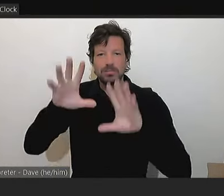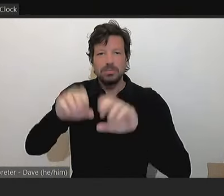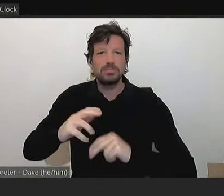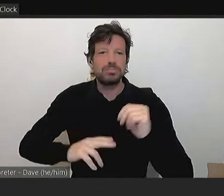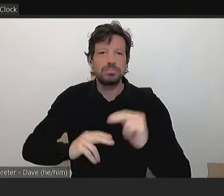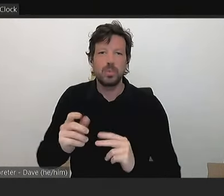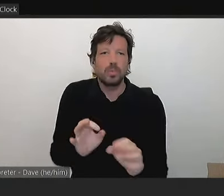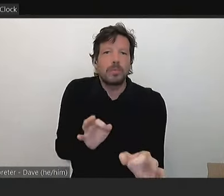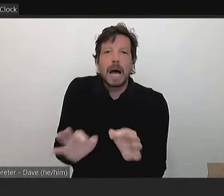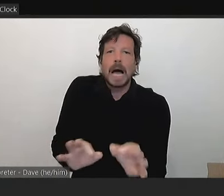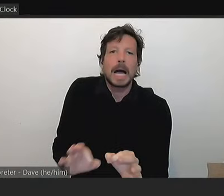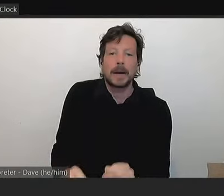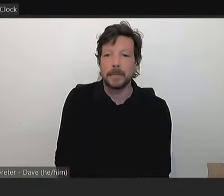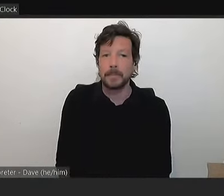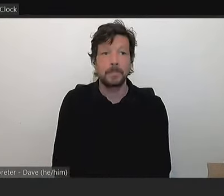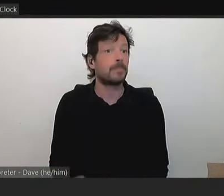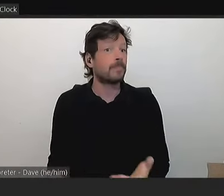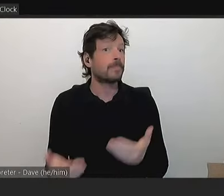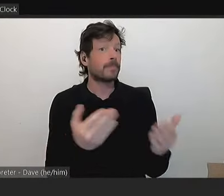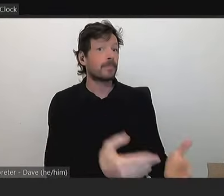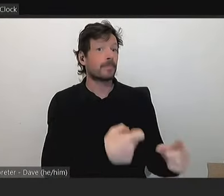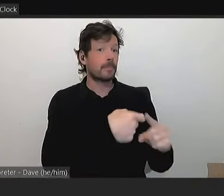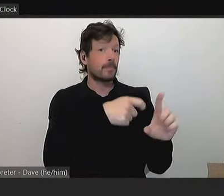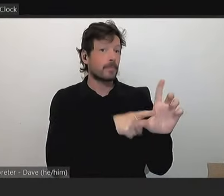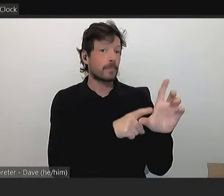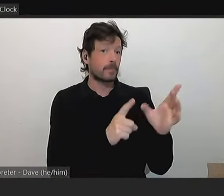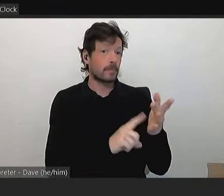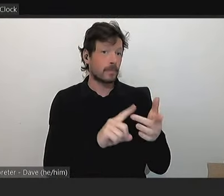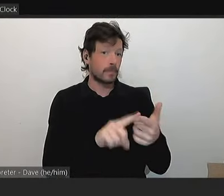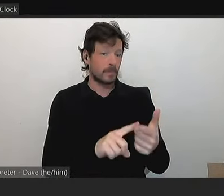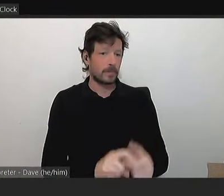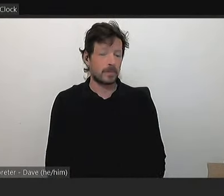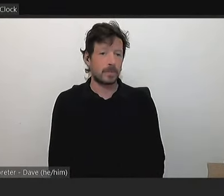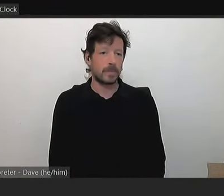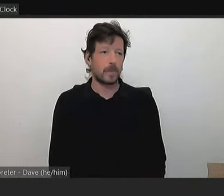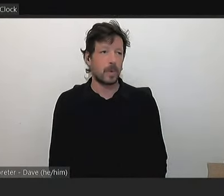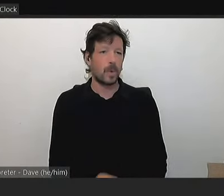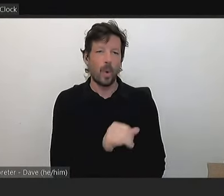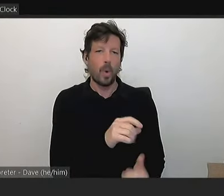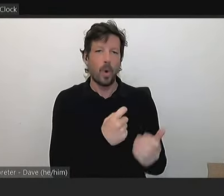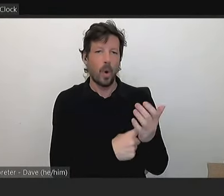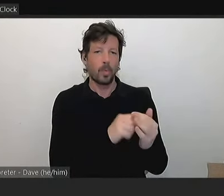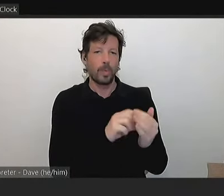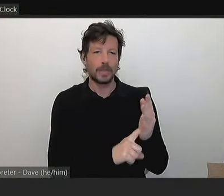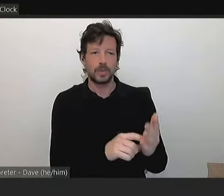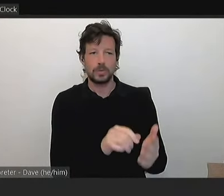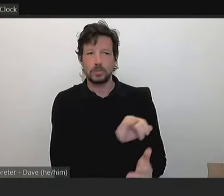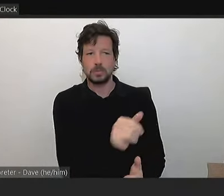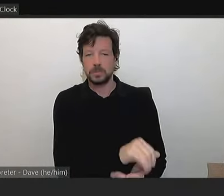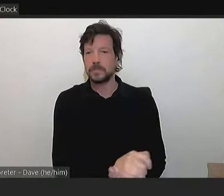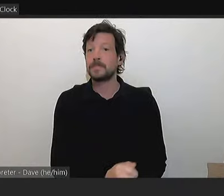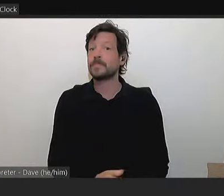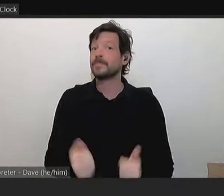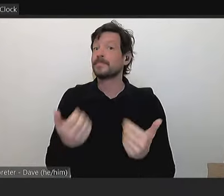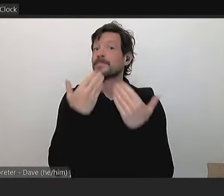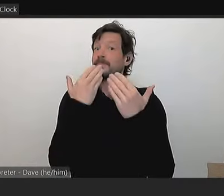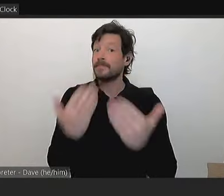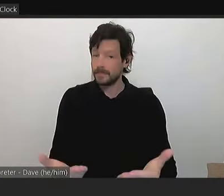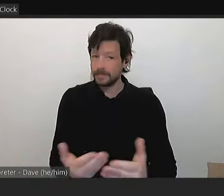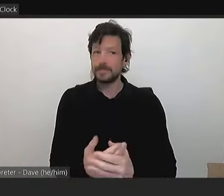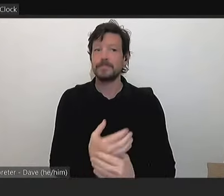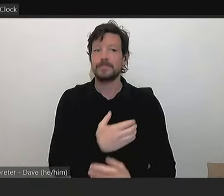That's over to Kylie. Thank you. Or Rachel. Thank you, Mayor. And through you.